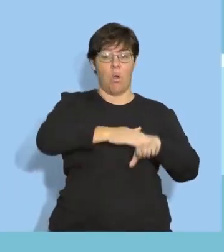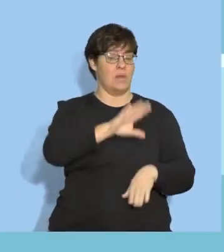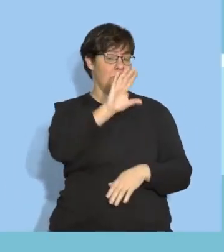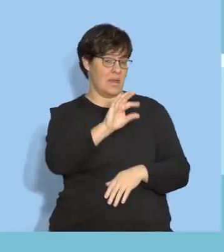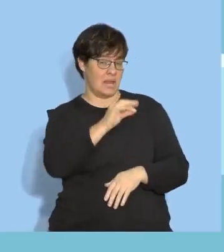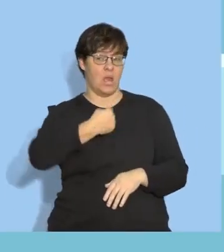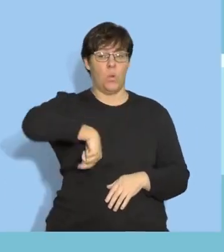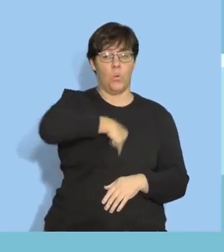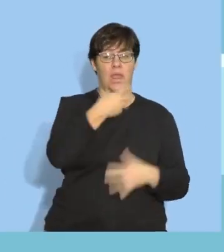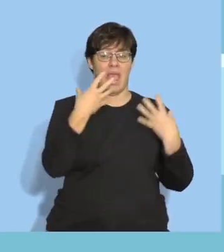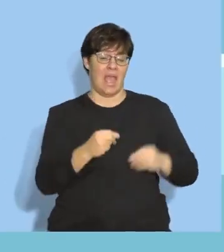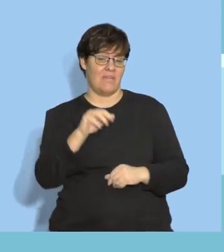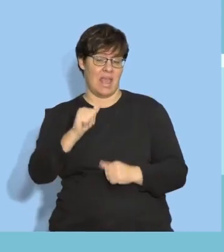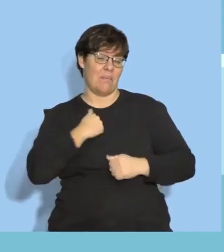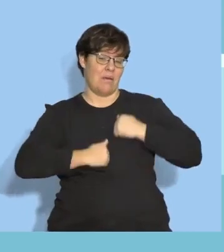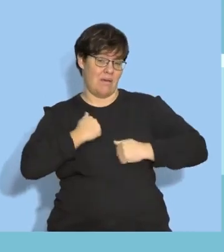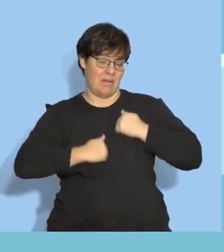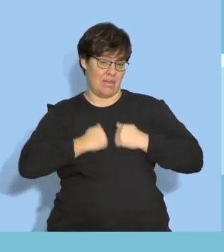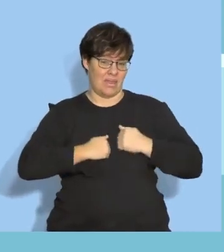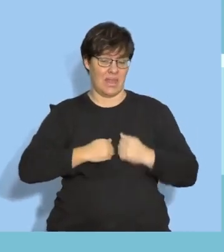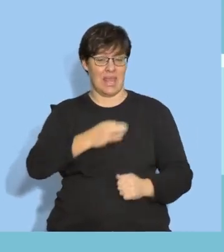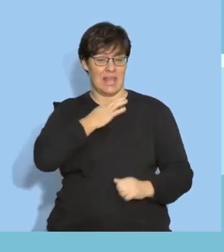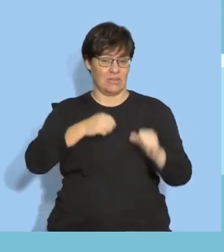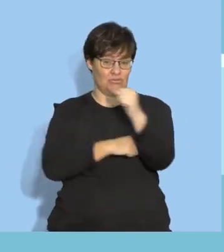On Monday, we have a bath.